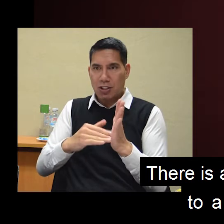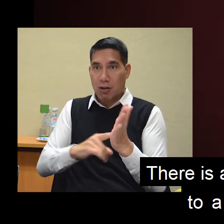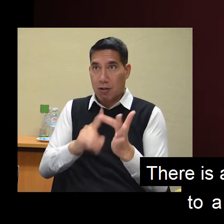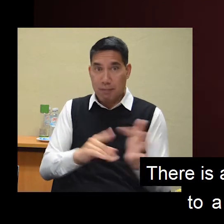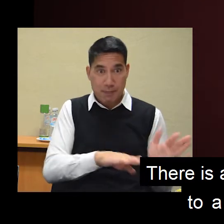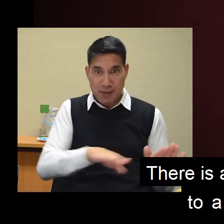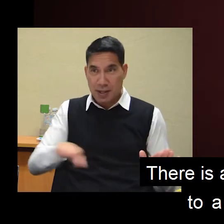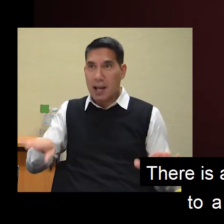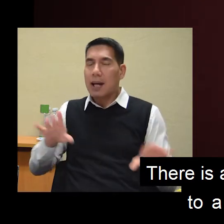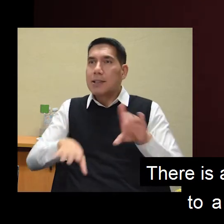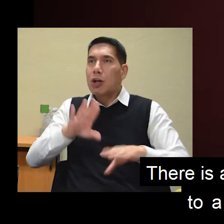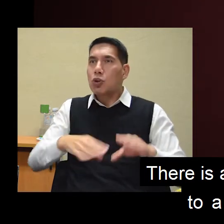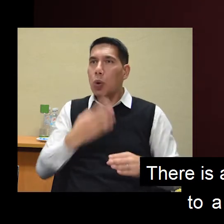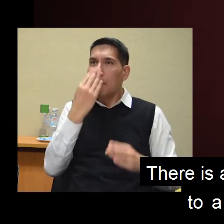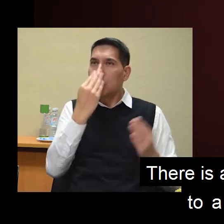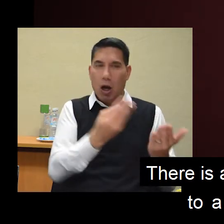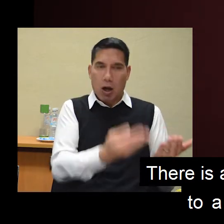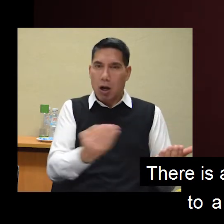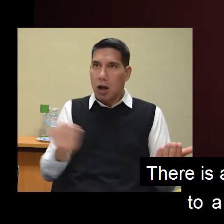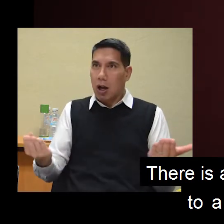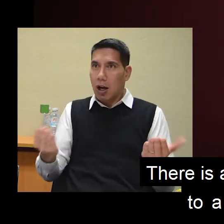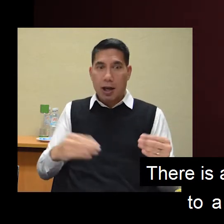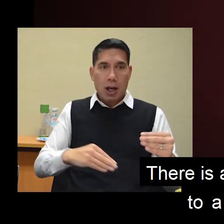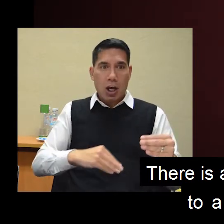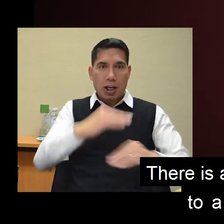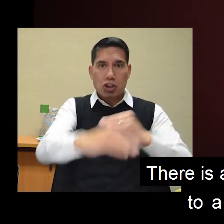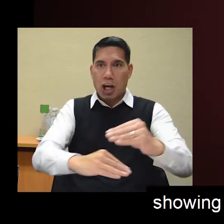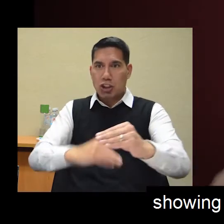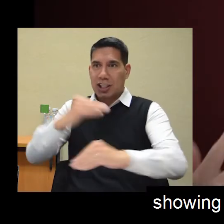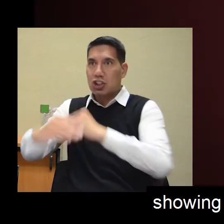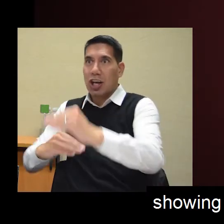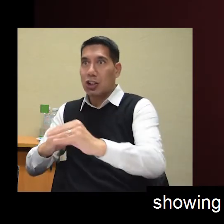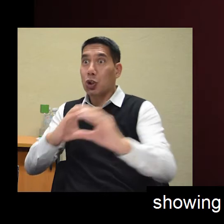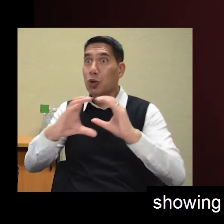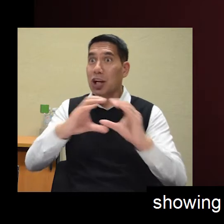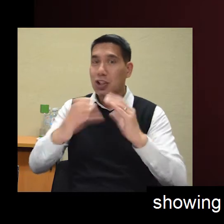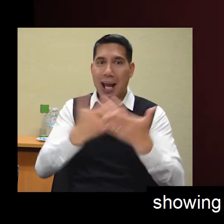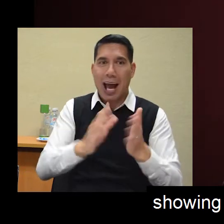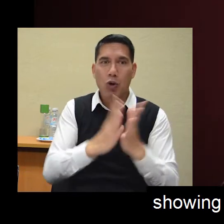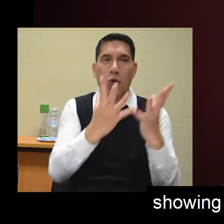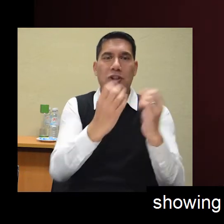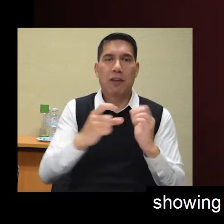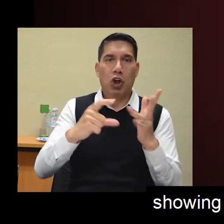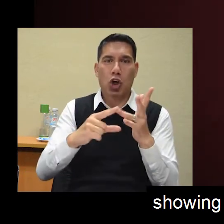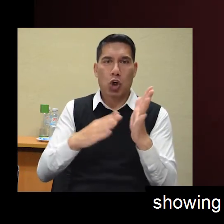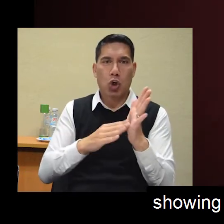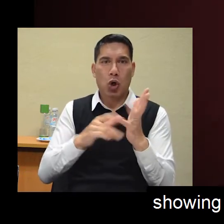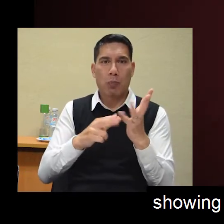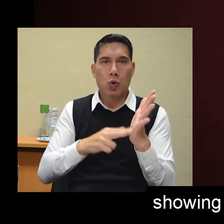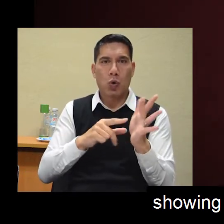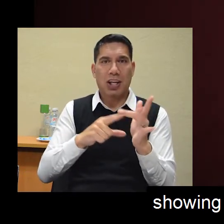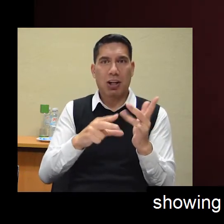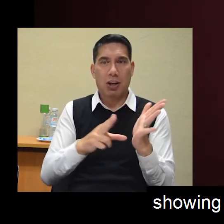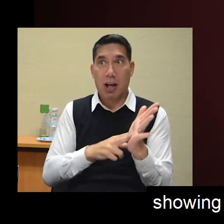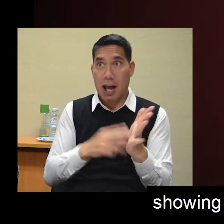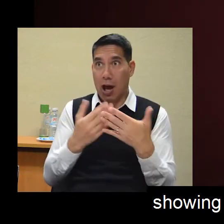a picture exchange communication system. How do I receive communion? Showing the steps of